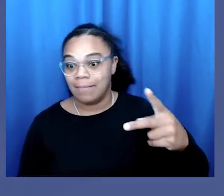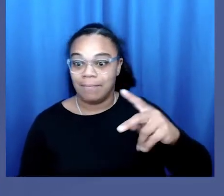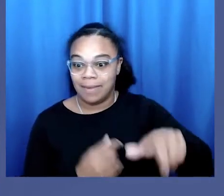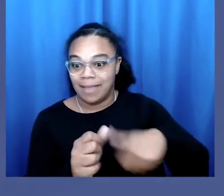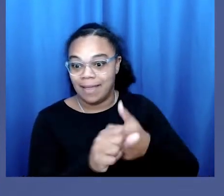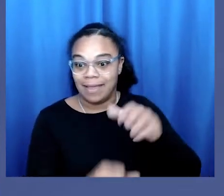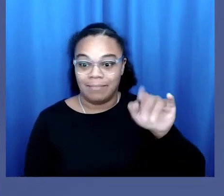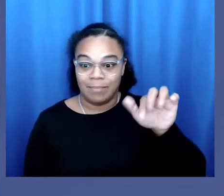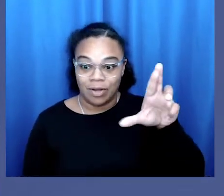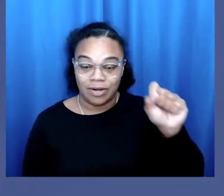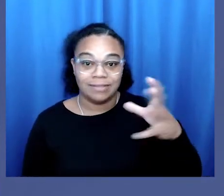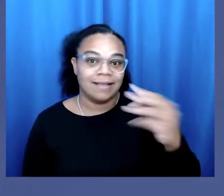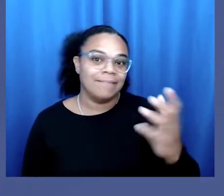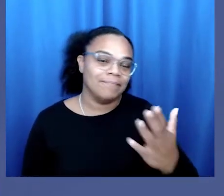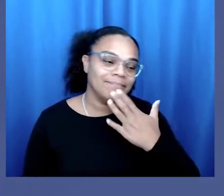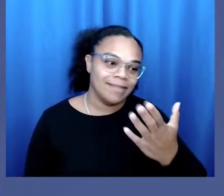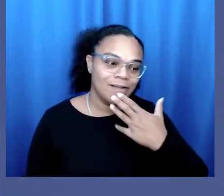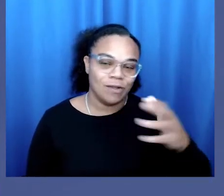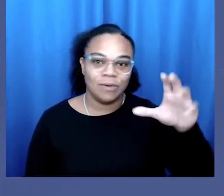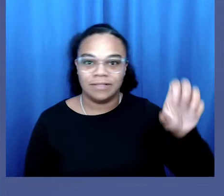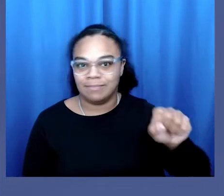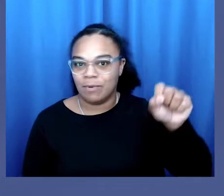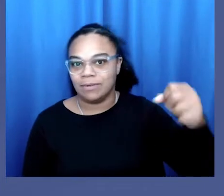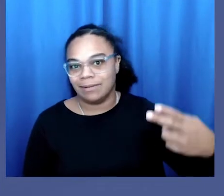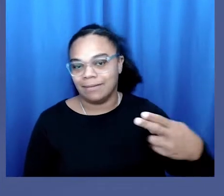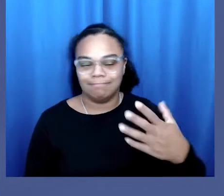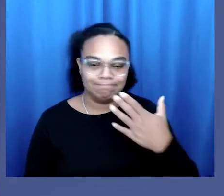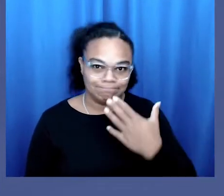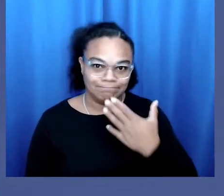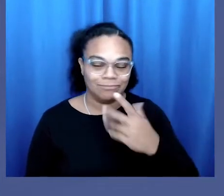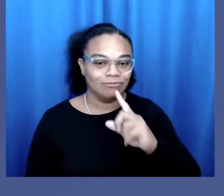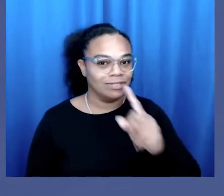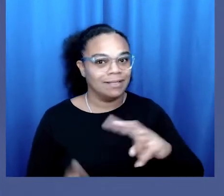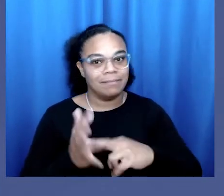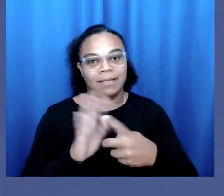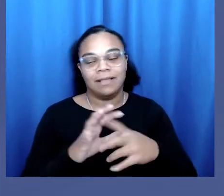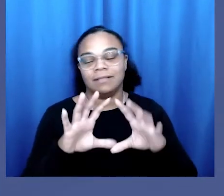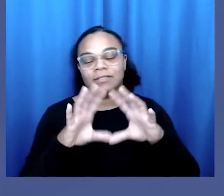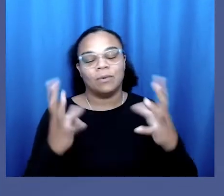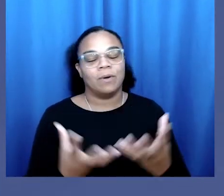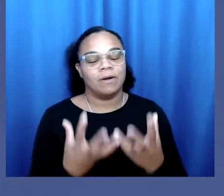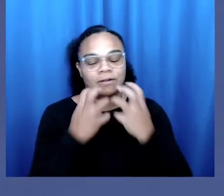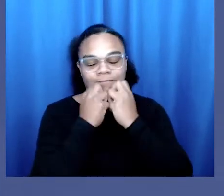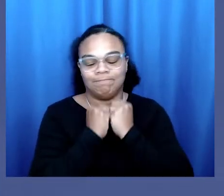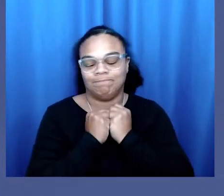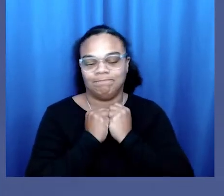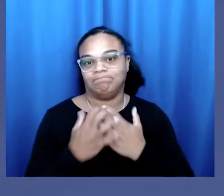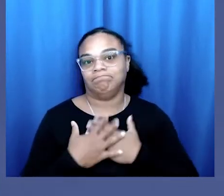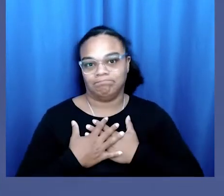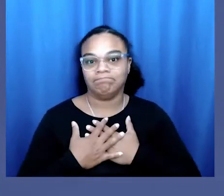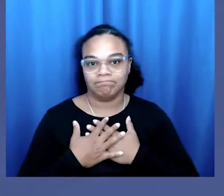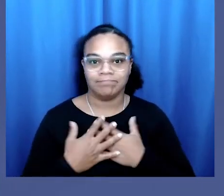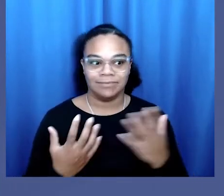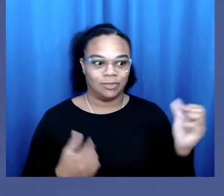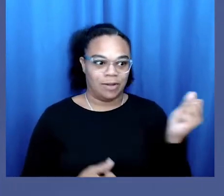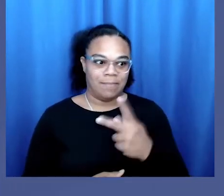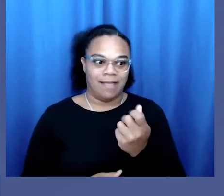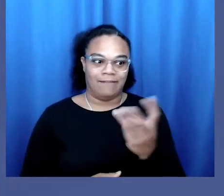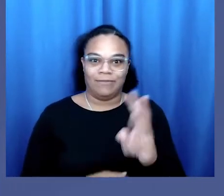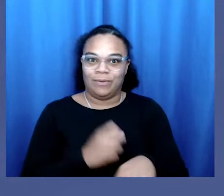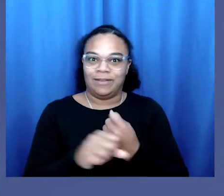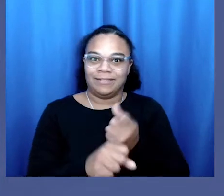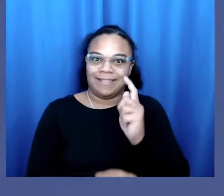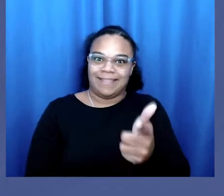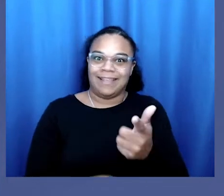Bars and Spokes Hub. It just means the world to come back here a few years